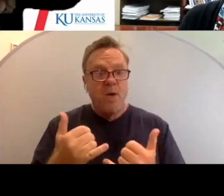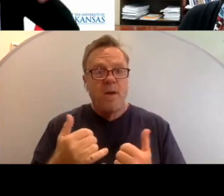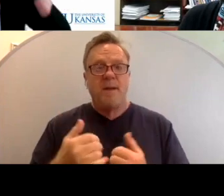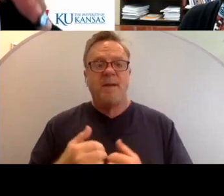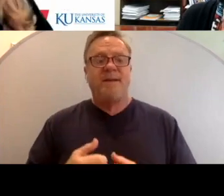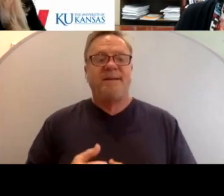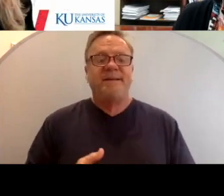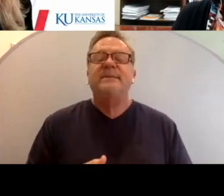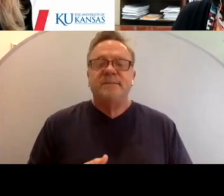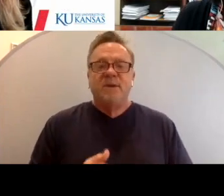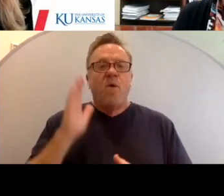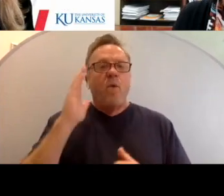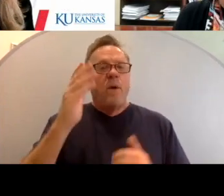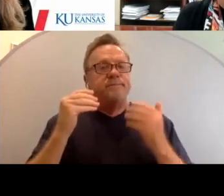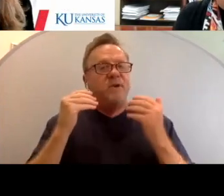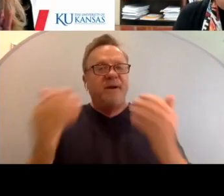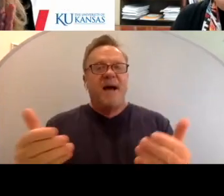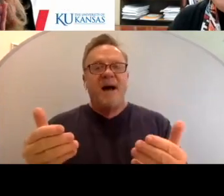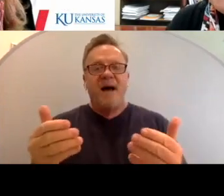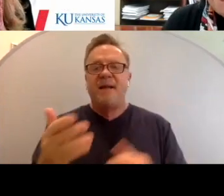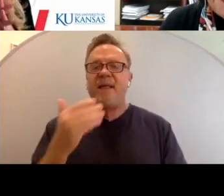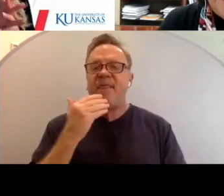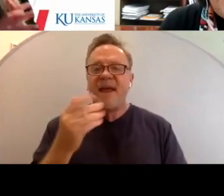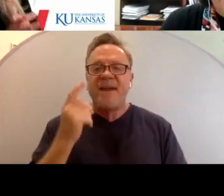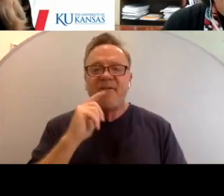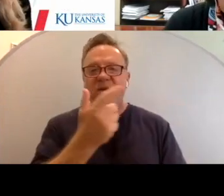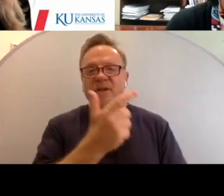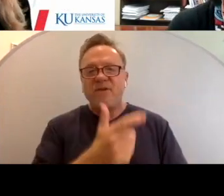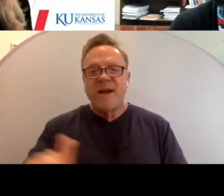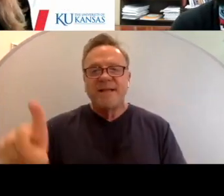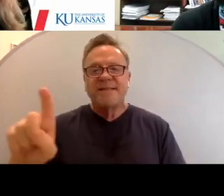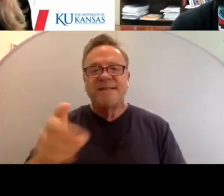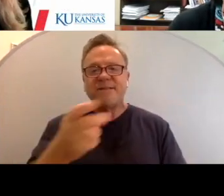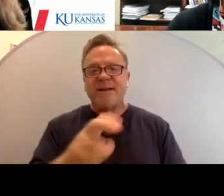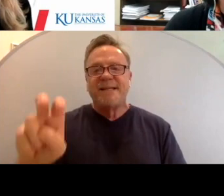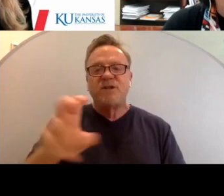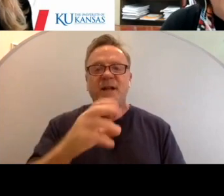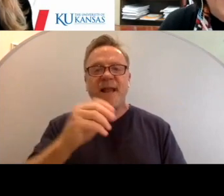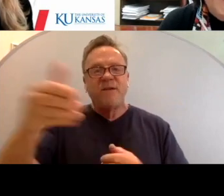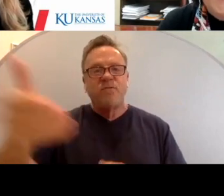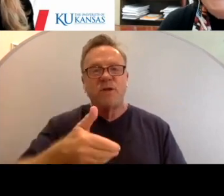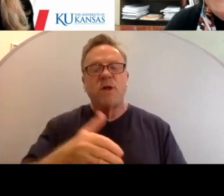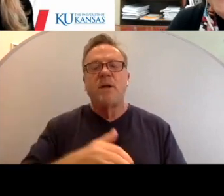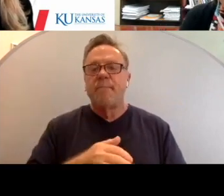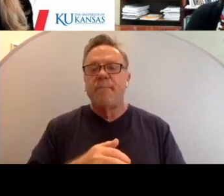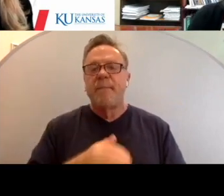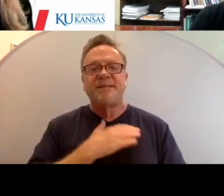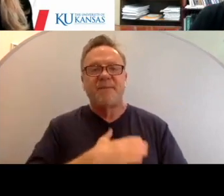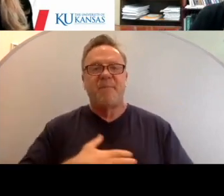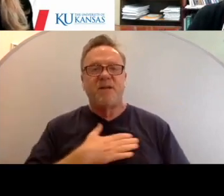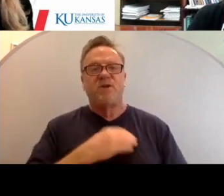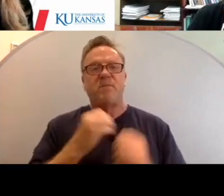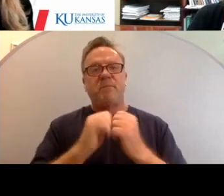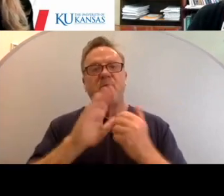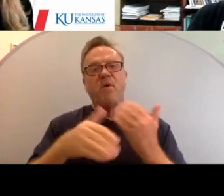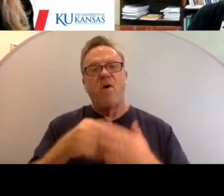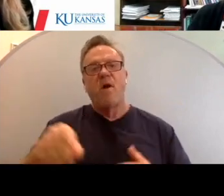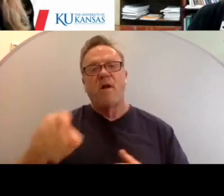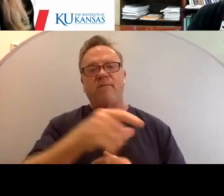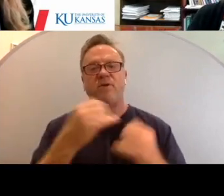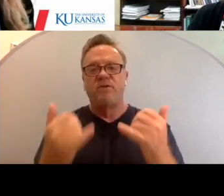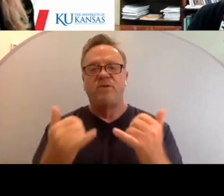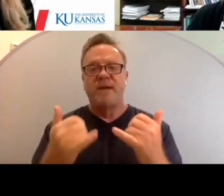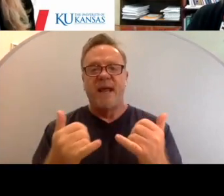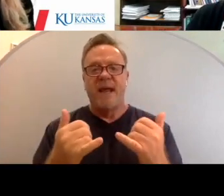moving straight on. And thank you for the transition and introductions. And it is a pleasure to be with all of you today.